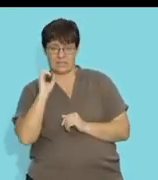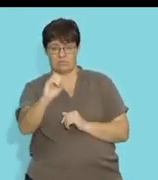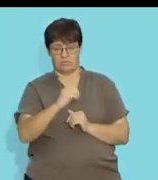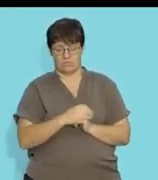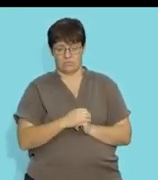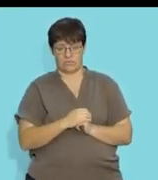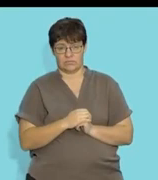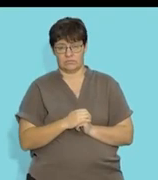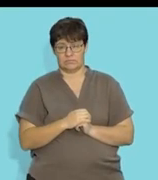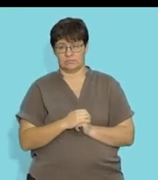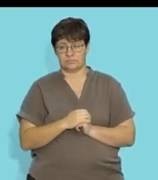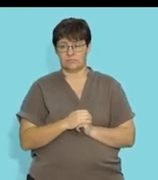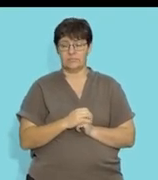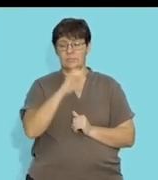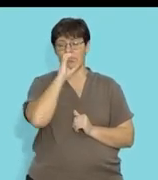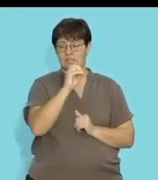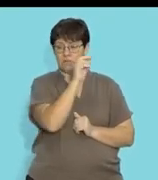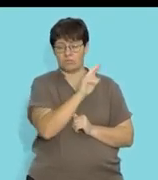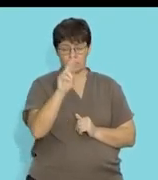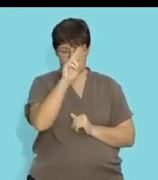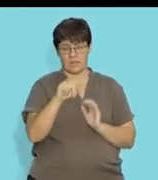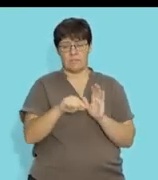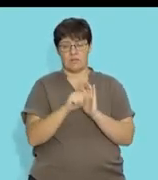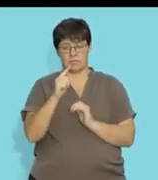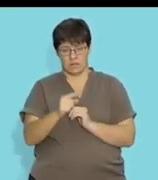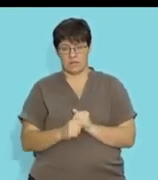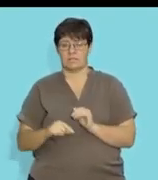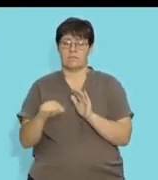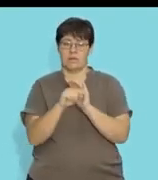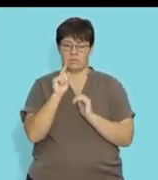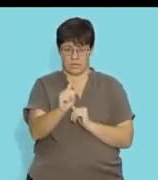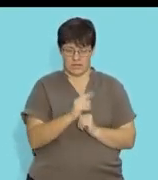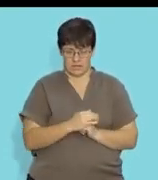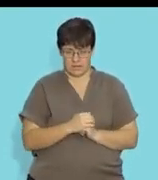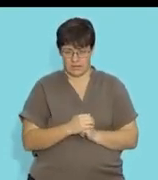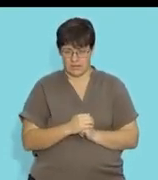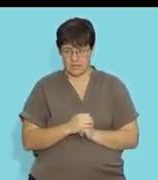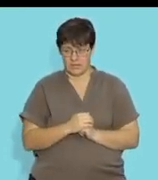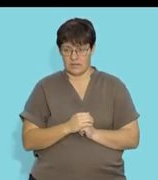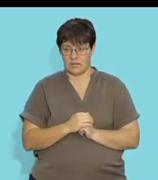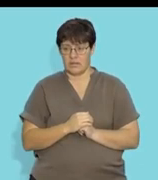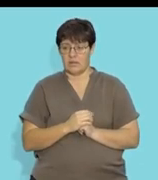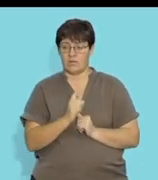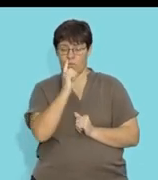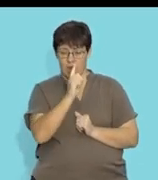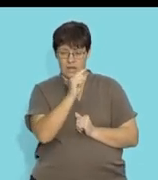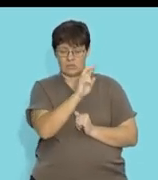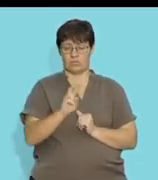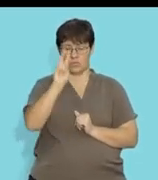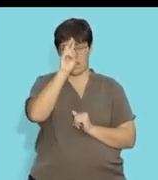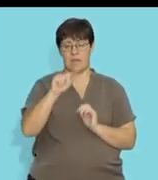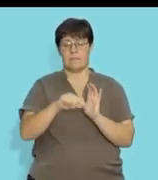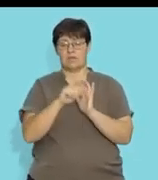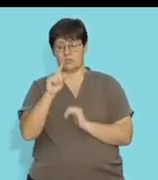1. That gives me 0. And then 0 squared minus 1 will be at minus 1. And then